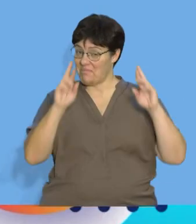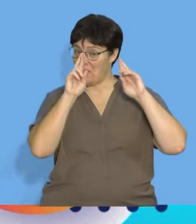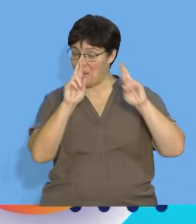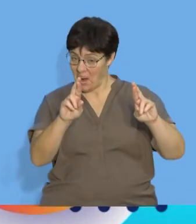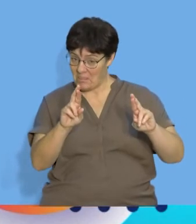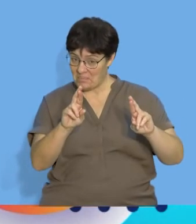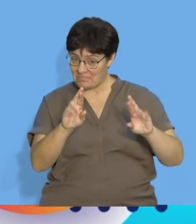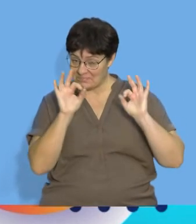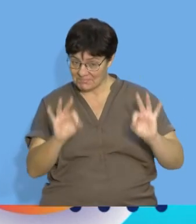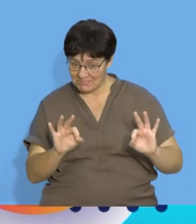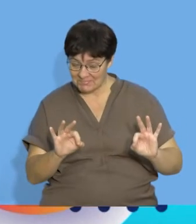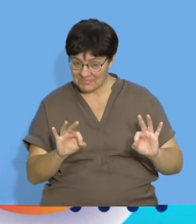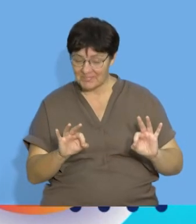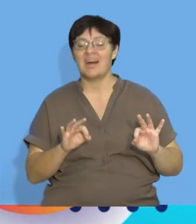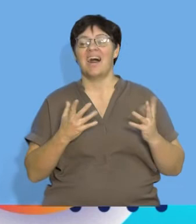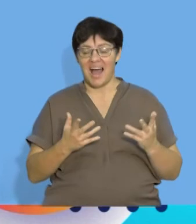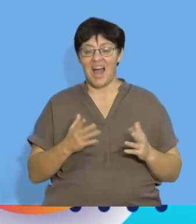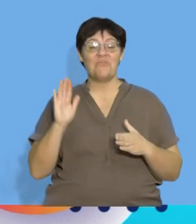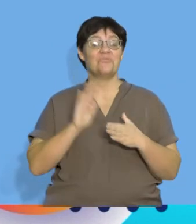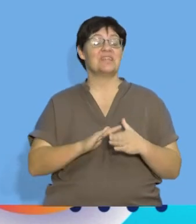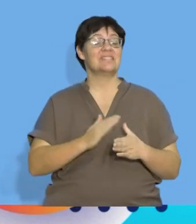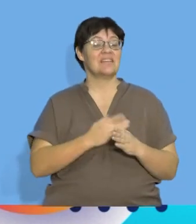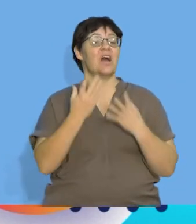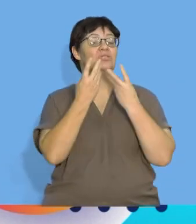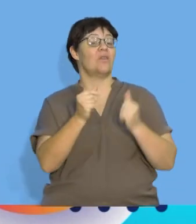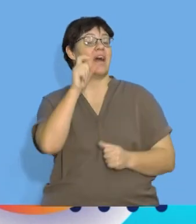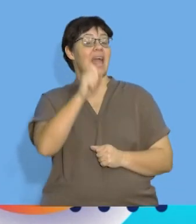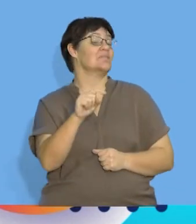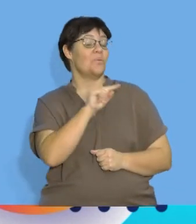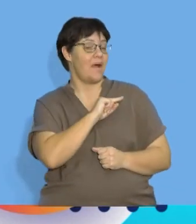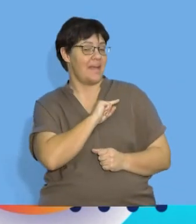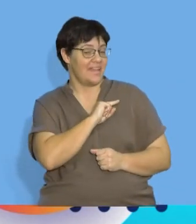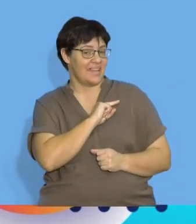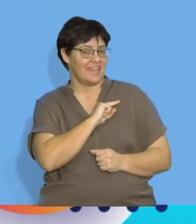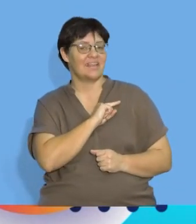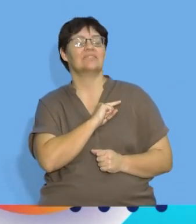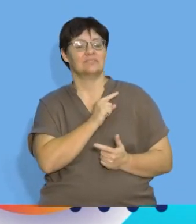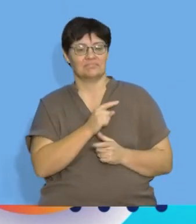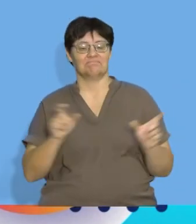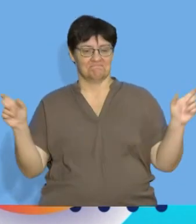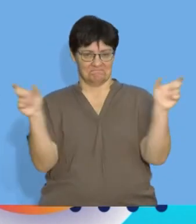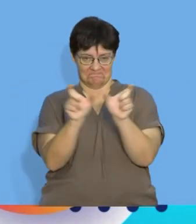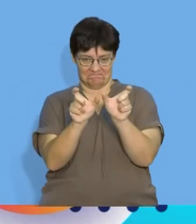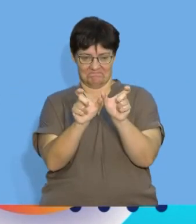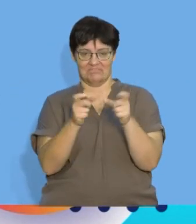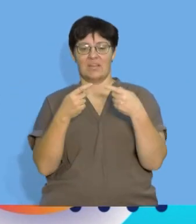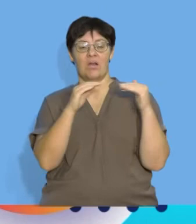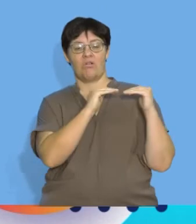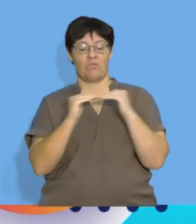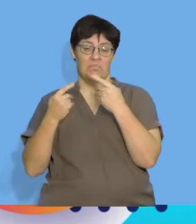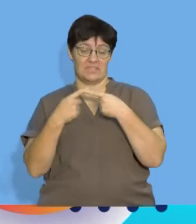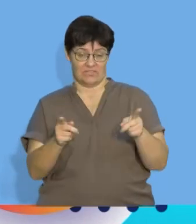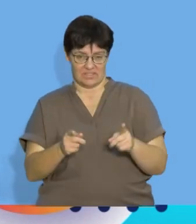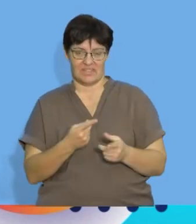so the main reason that I could solve for x was for equating common differences and then solving for x